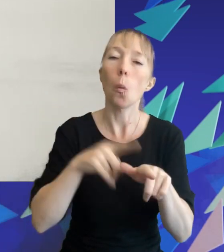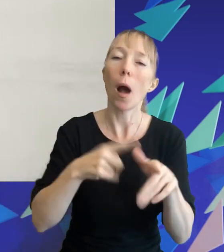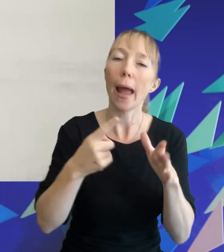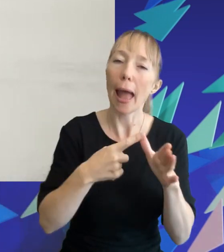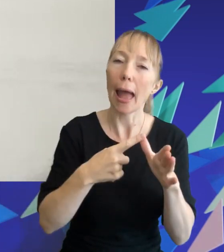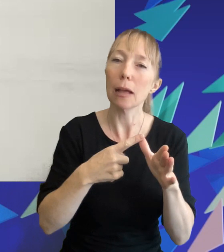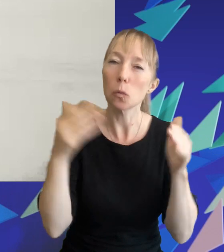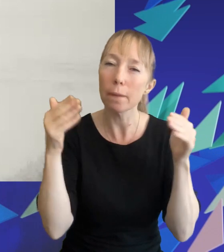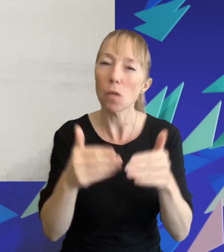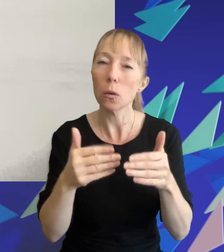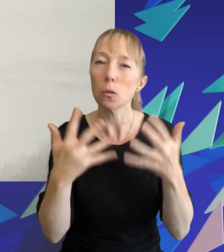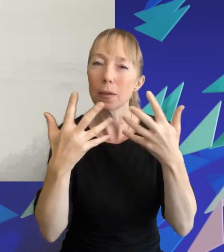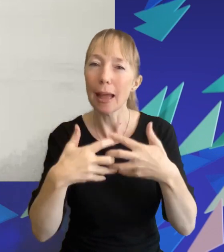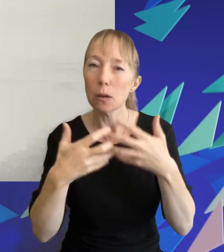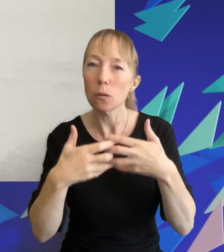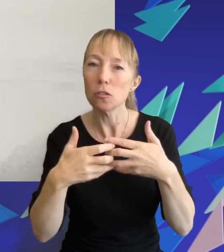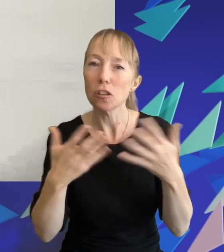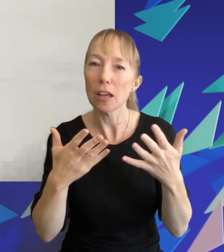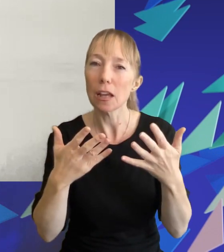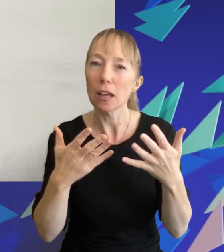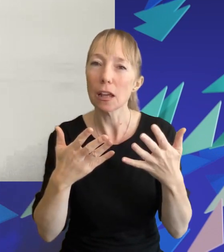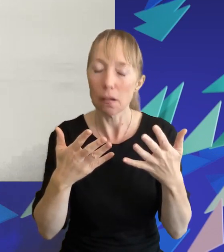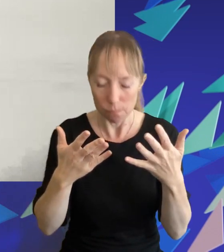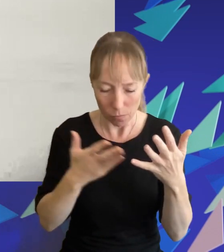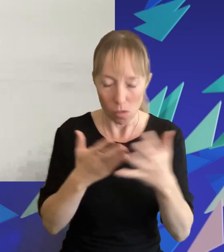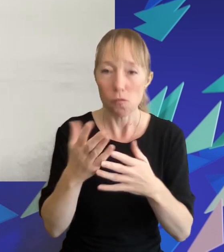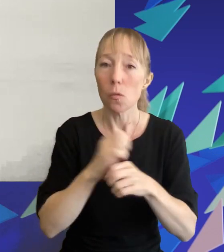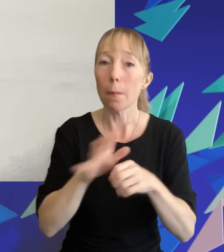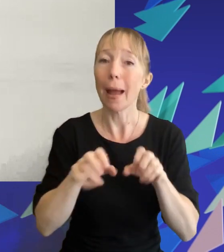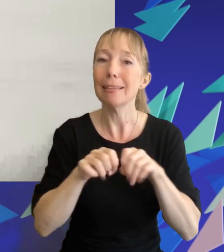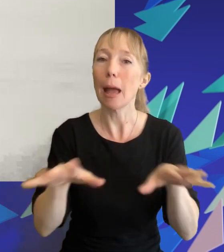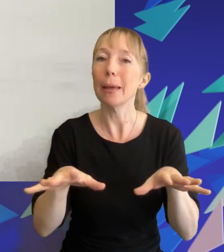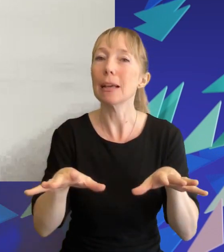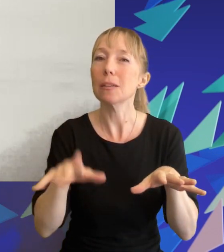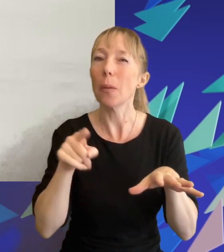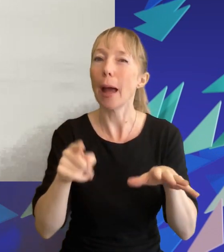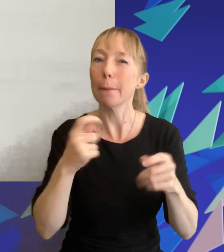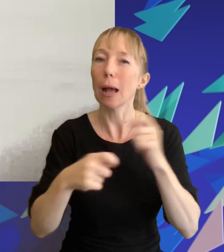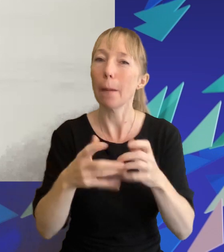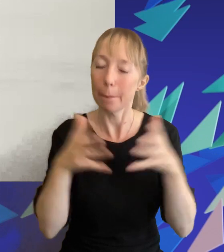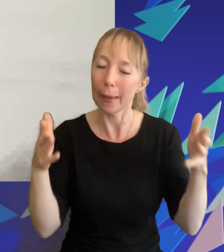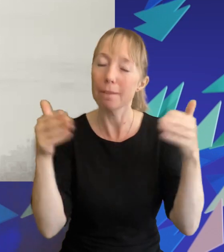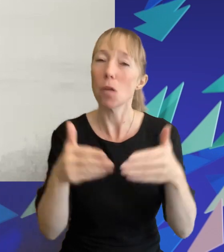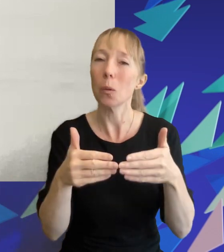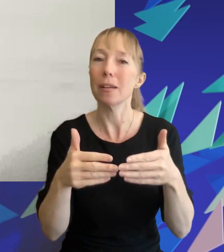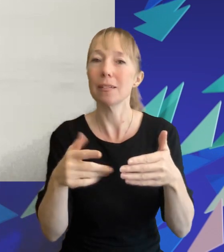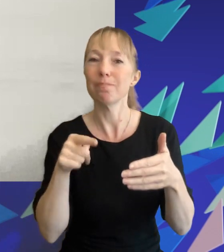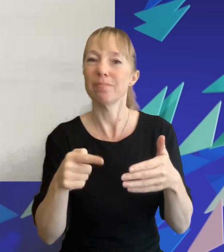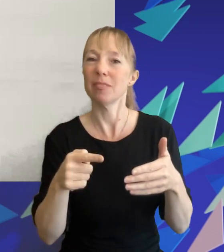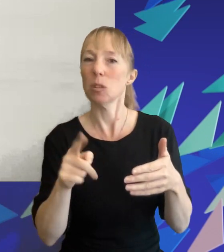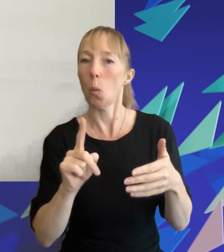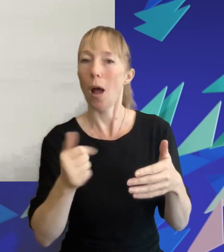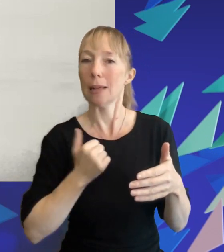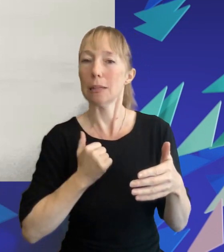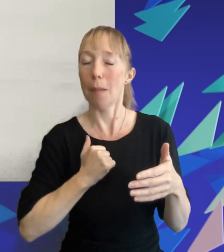on technology during the pandemic and it became such a big focus so that's where i see it kind of going but i do think that for the next